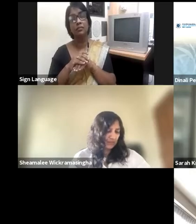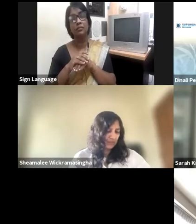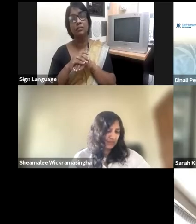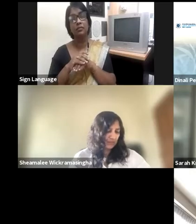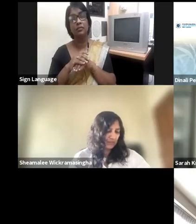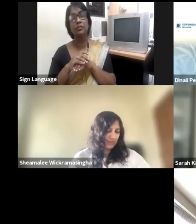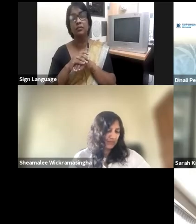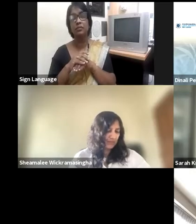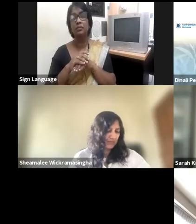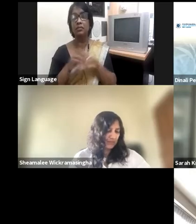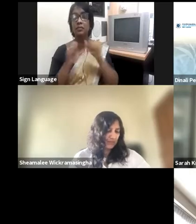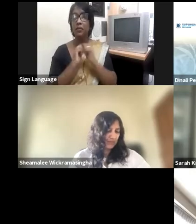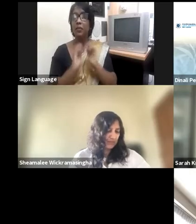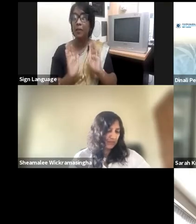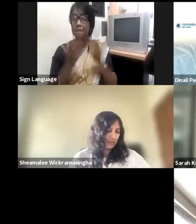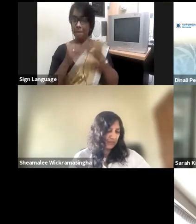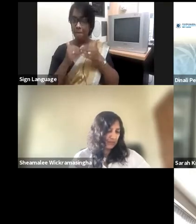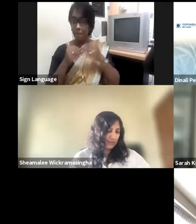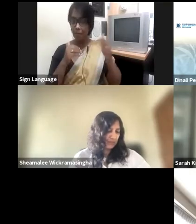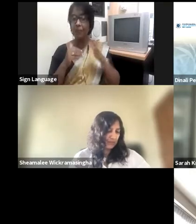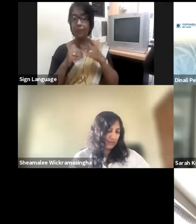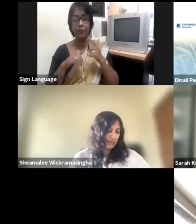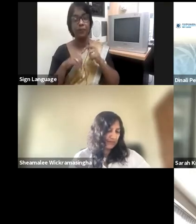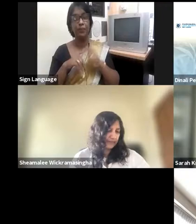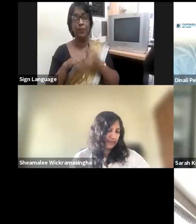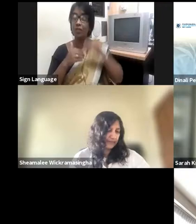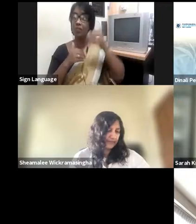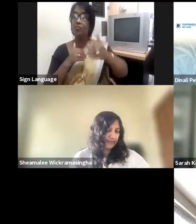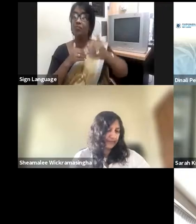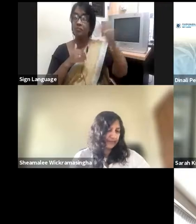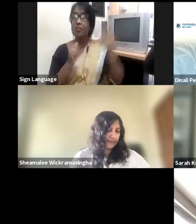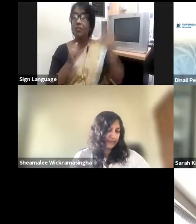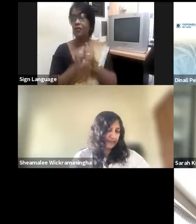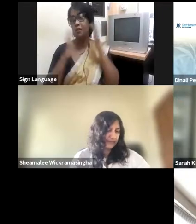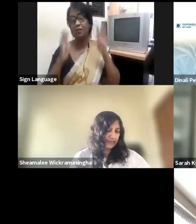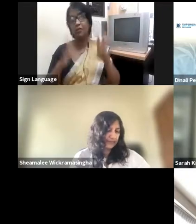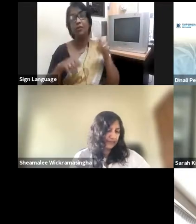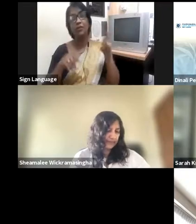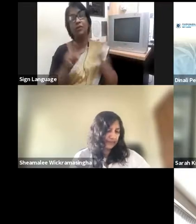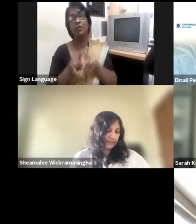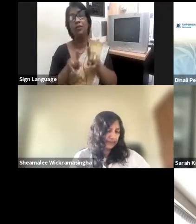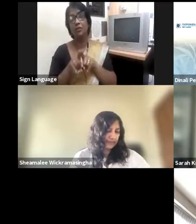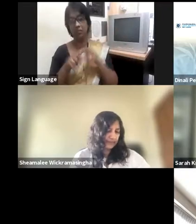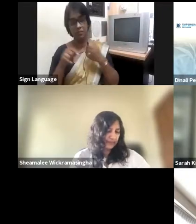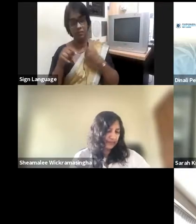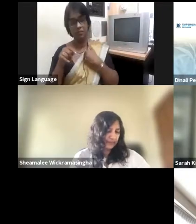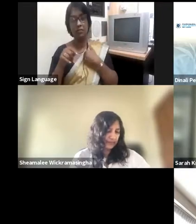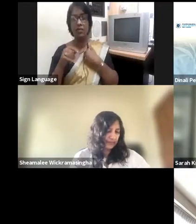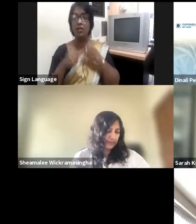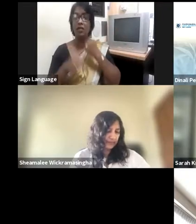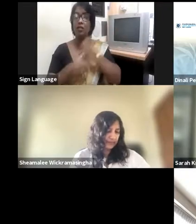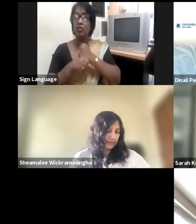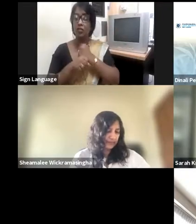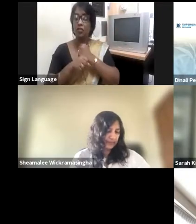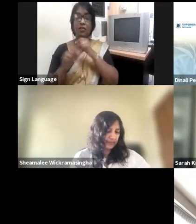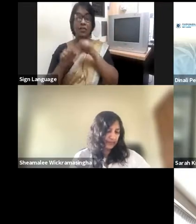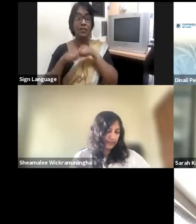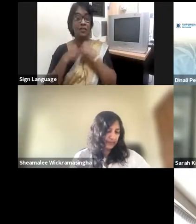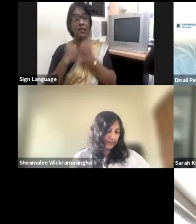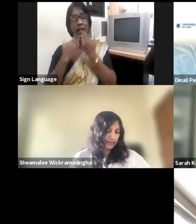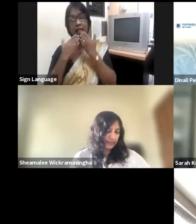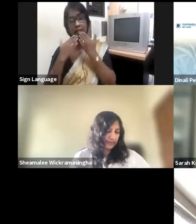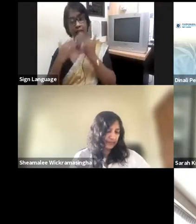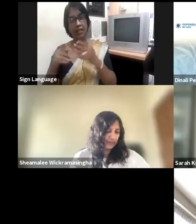more that we have to do. And I want to thank the Global Compact and Making Global Goals,